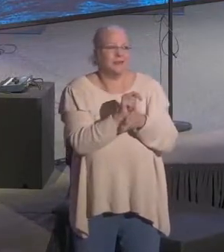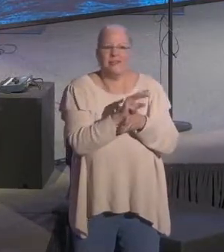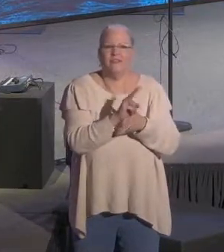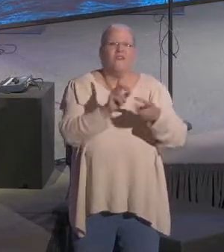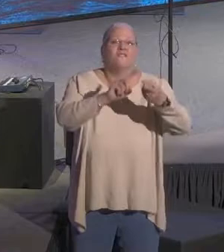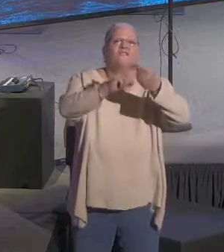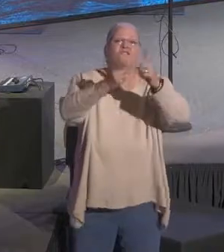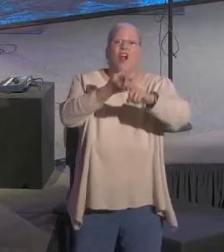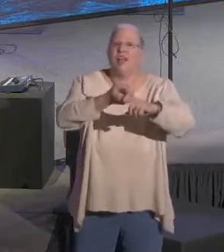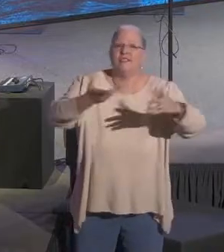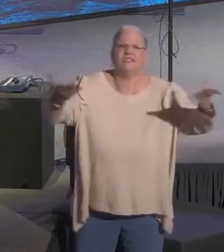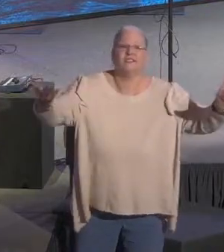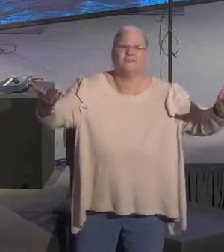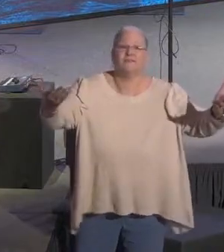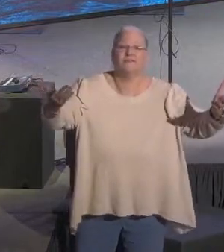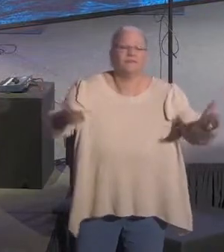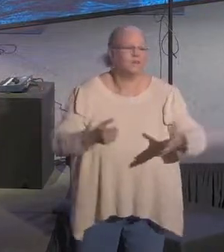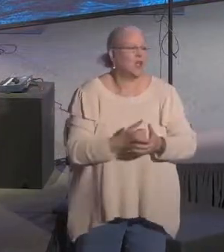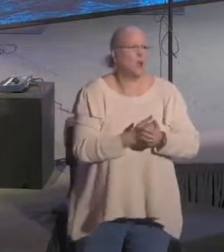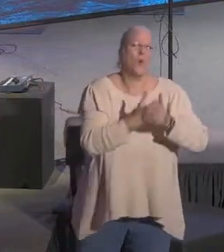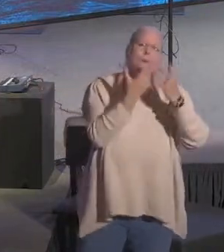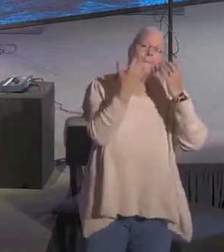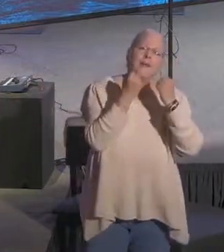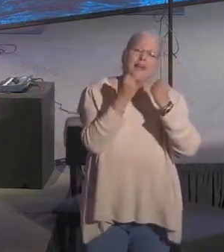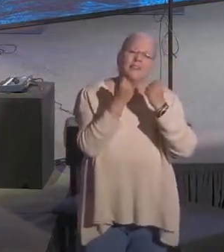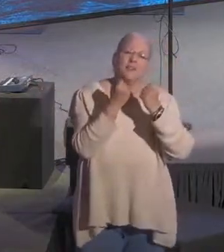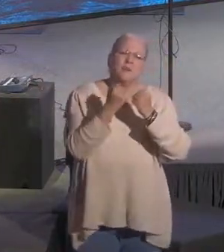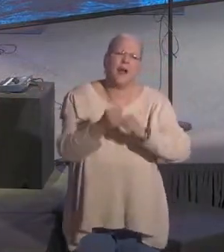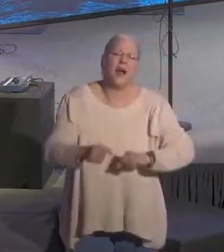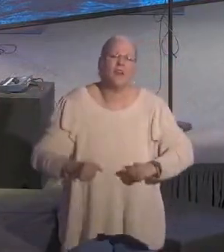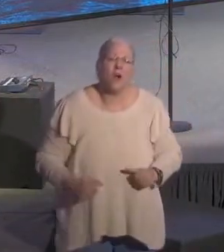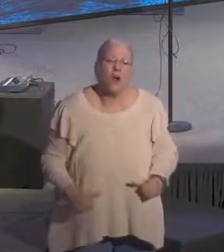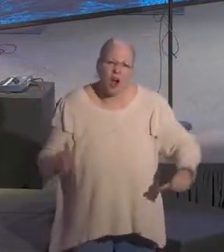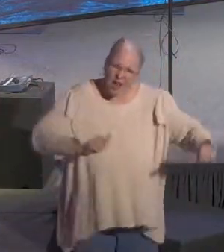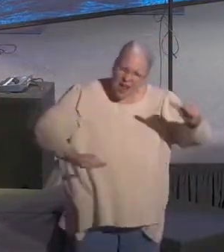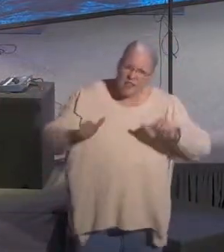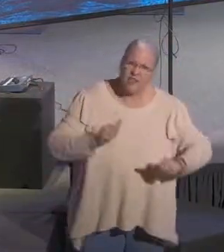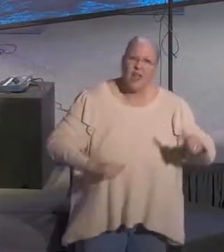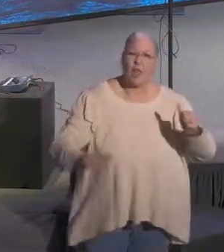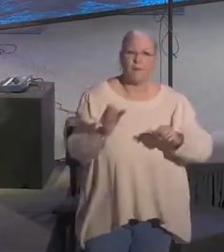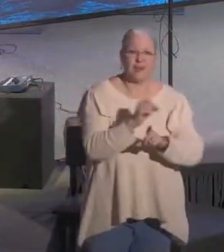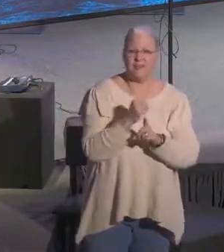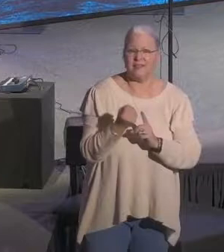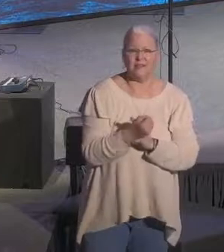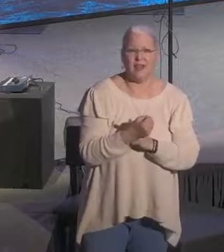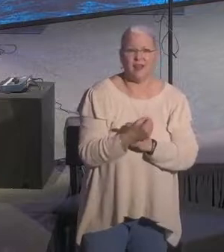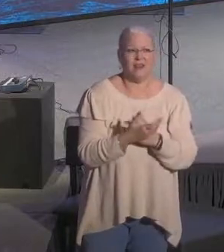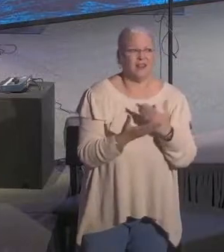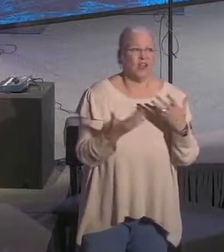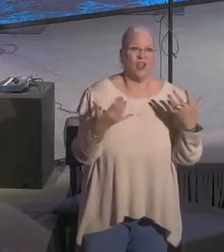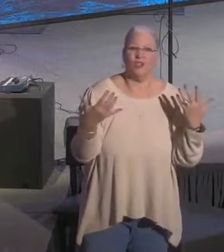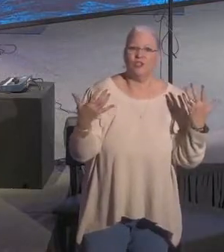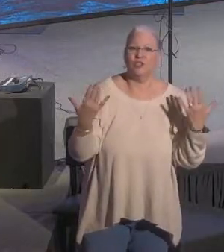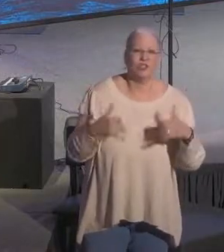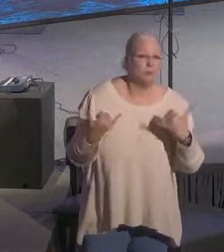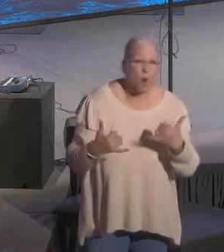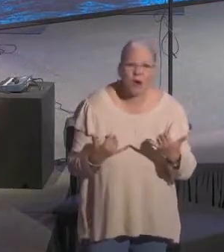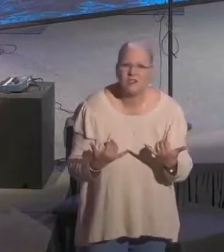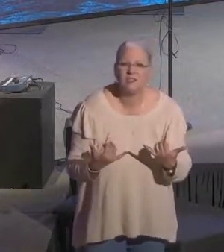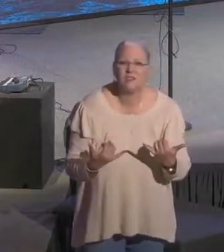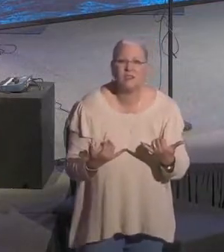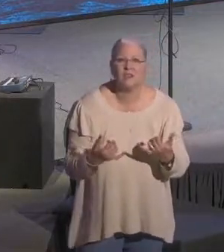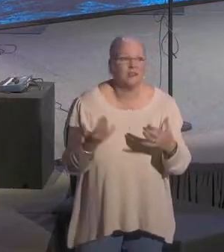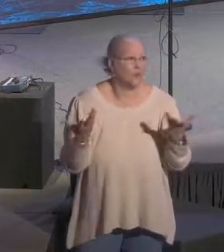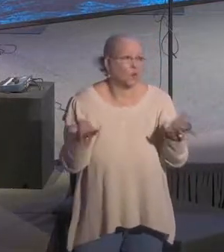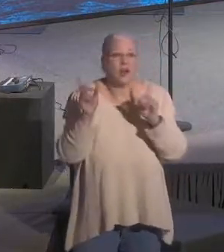guys watching? You watching anything good? You know, we're passionate about our entertainment in our society. I think that's all right. Sports, many people go home today,